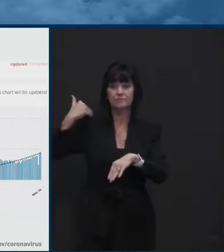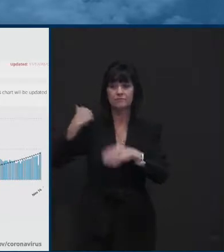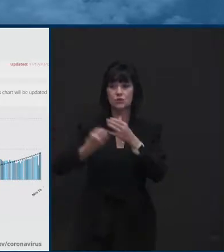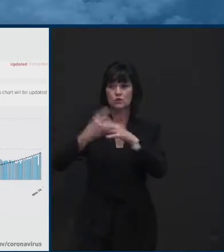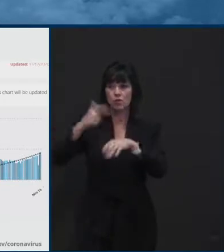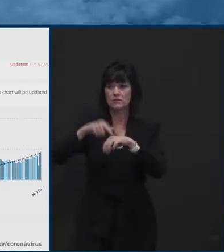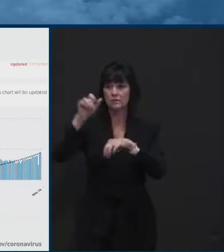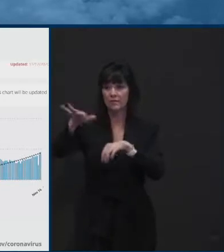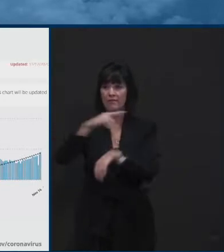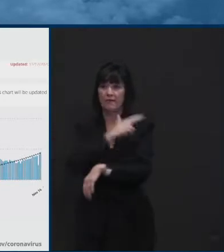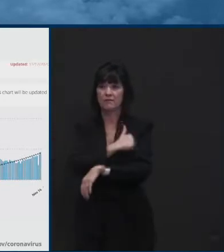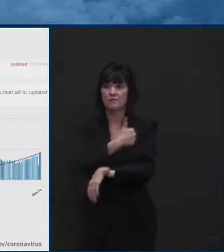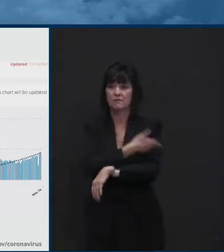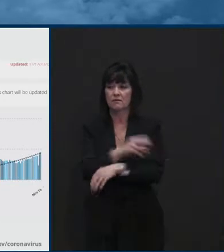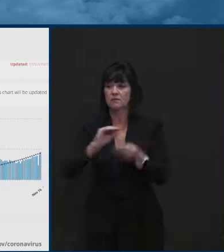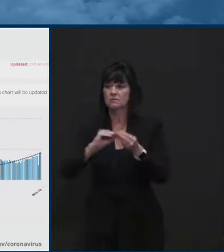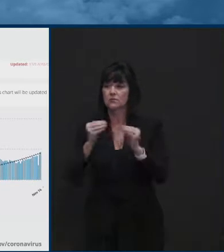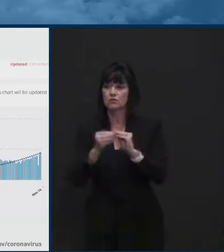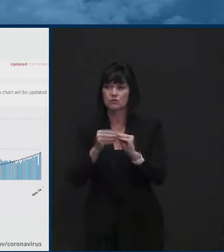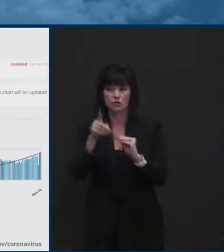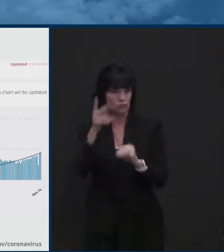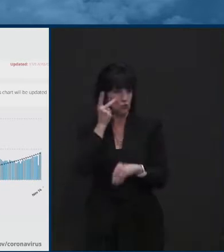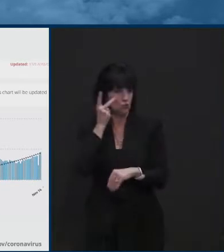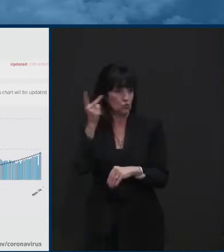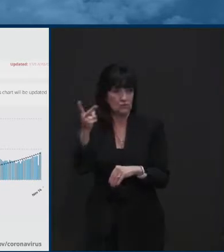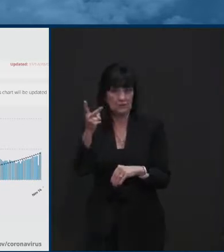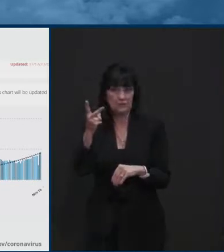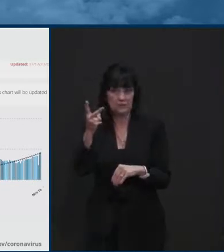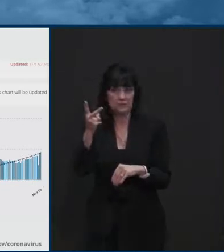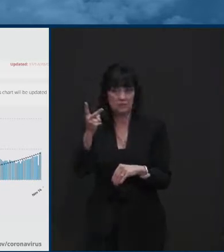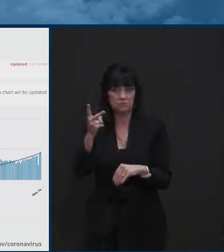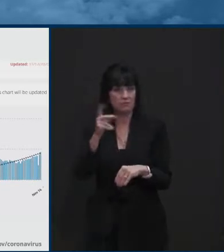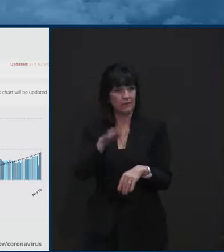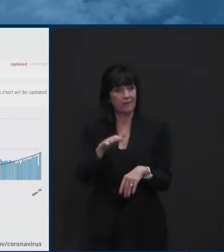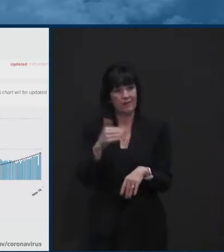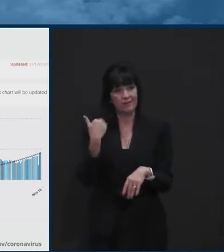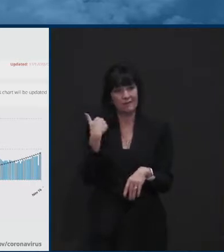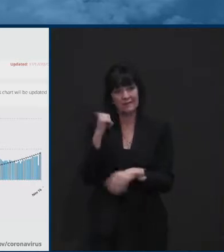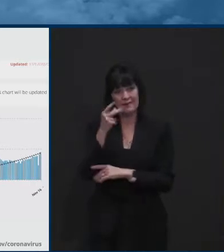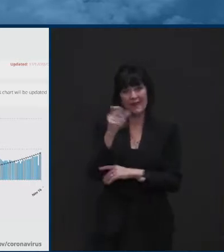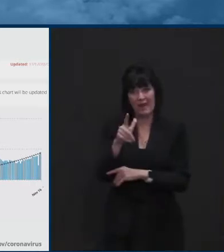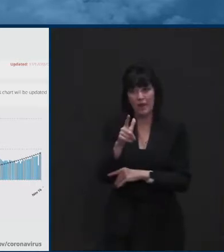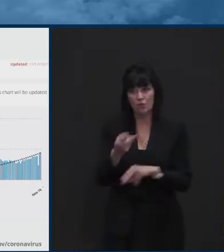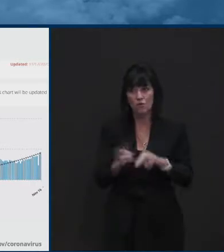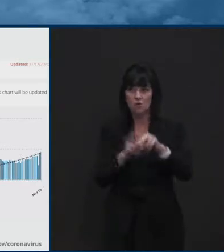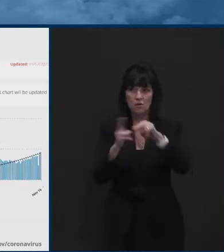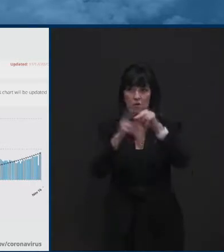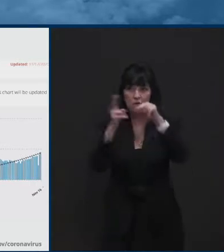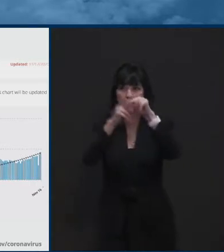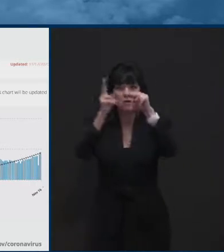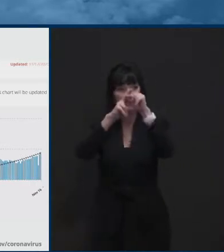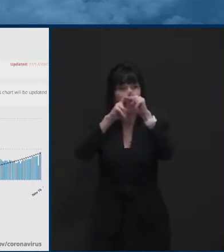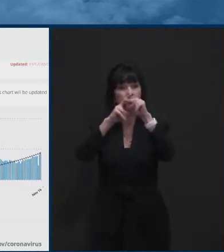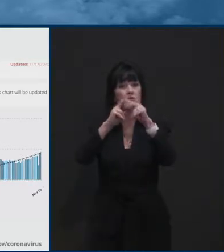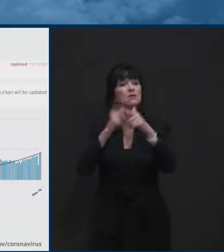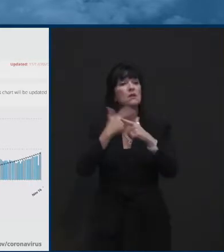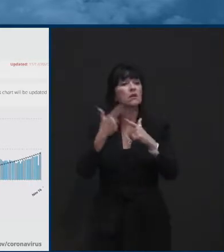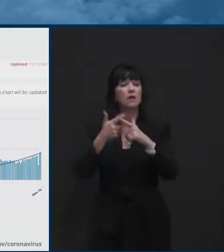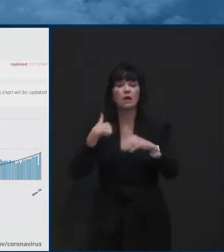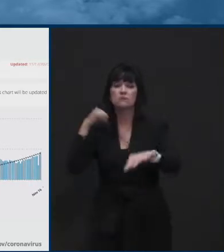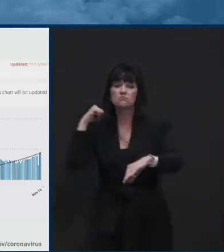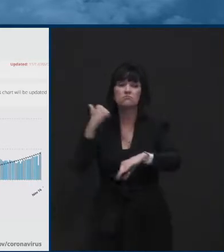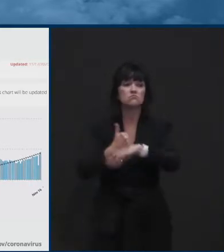hospitalizations and you can see the peak there in late April and then as we push the, uh,